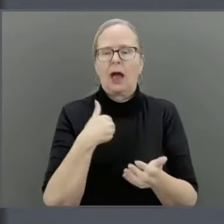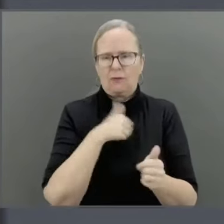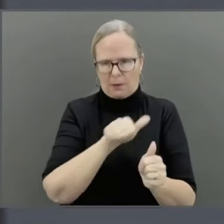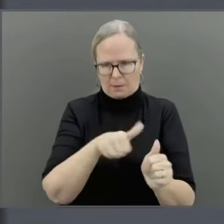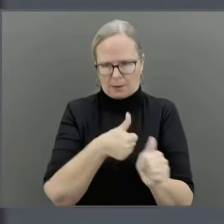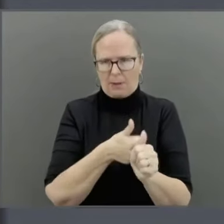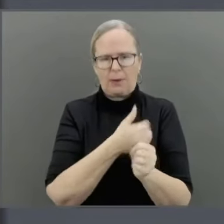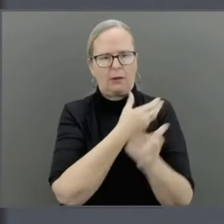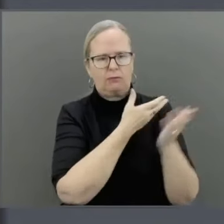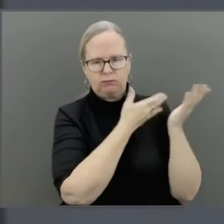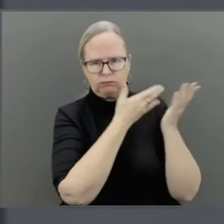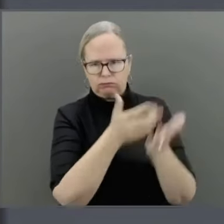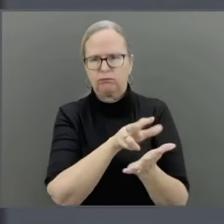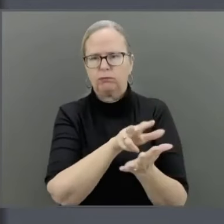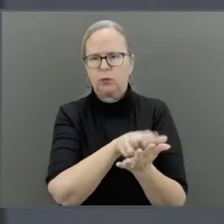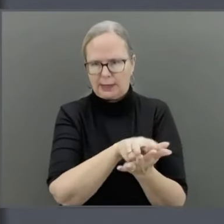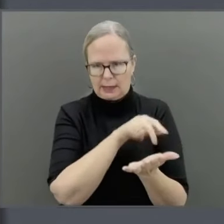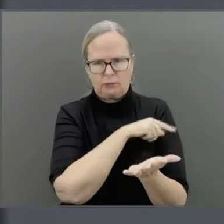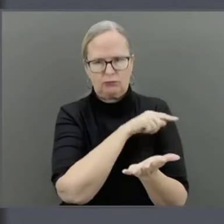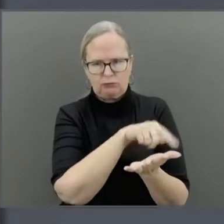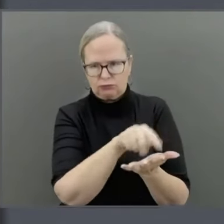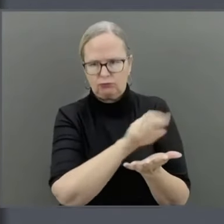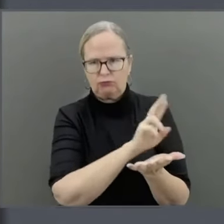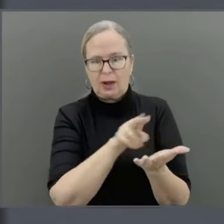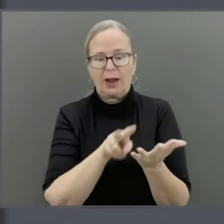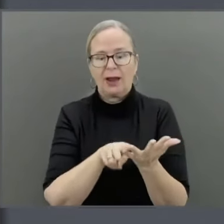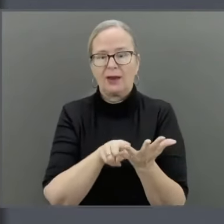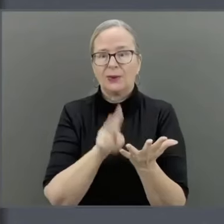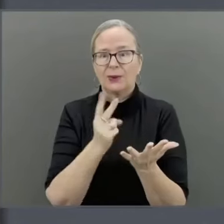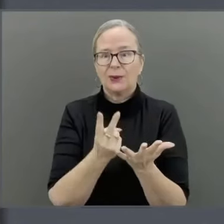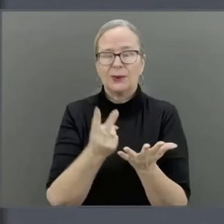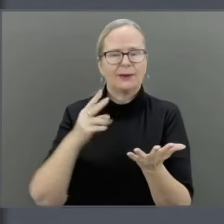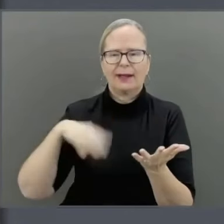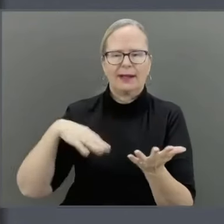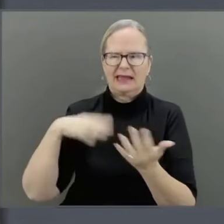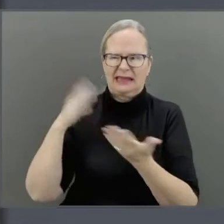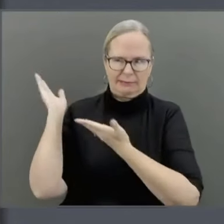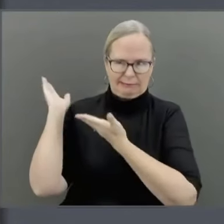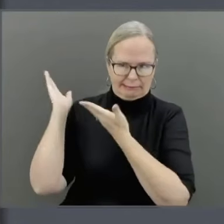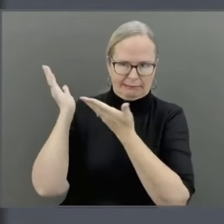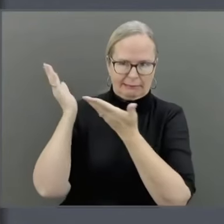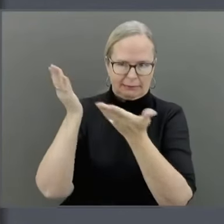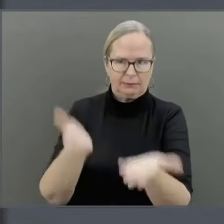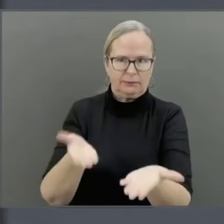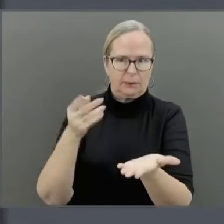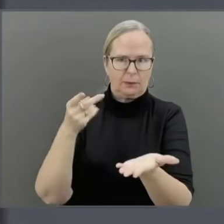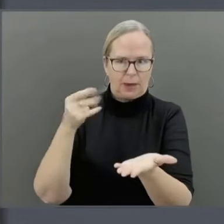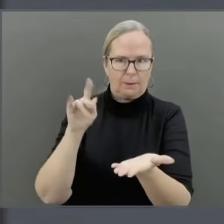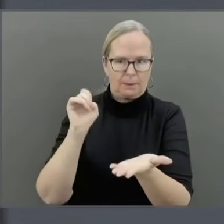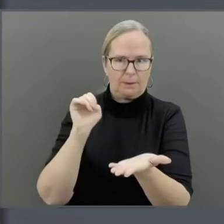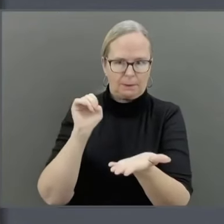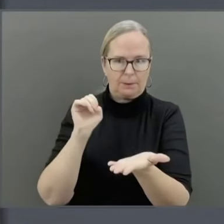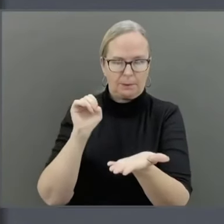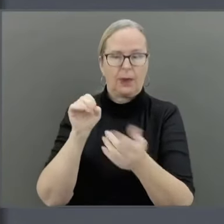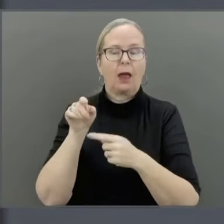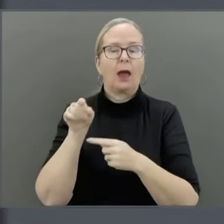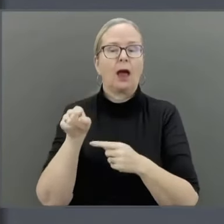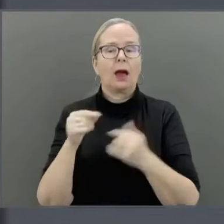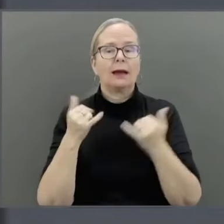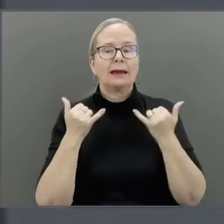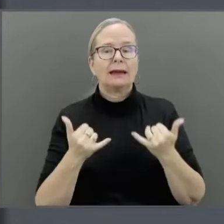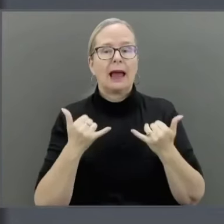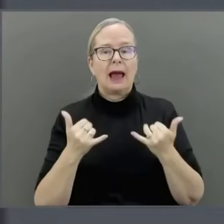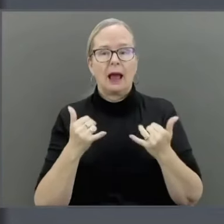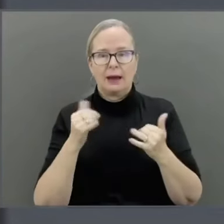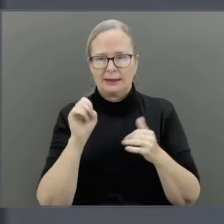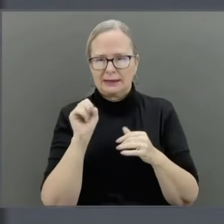down south, those two remaining pieces are being sandblasted and coated with epoxy at a local shop before they're able to be lifted